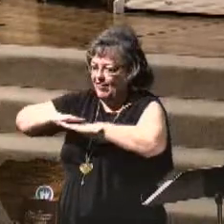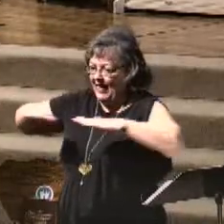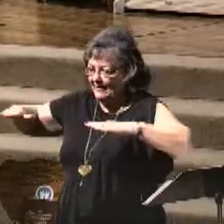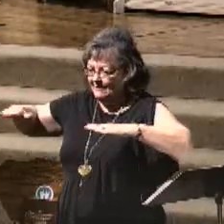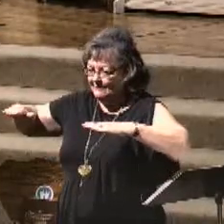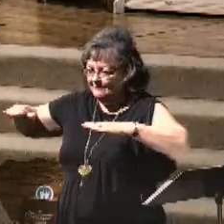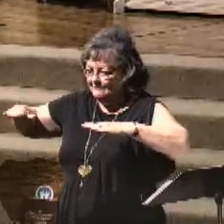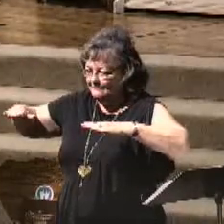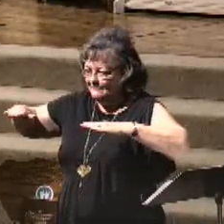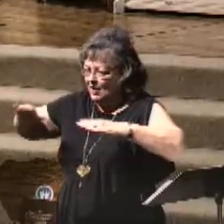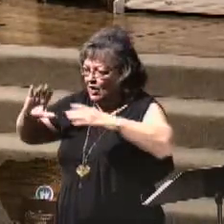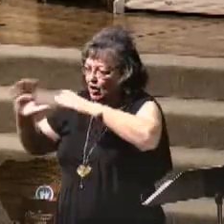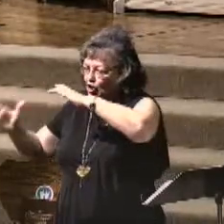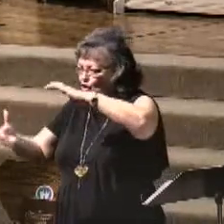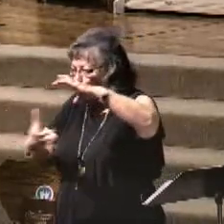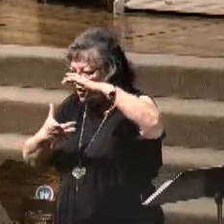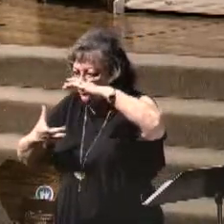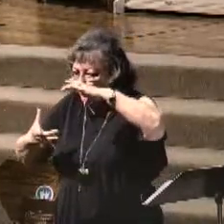earthquake.